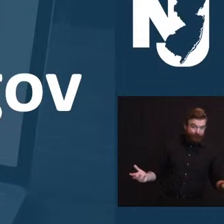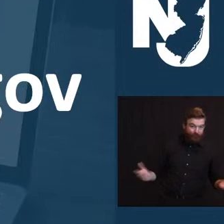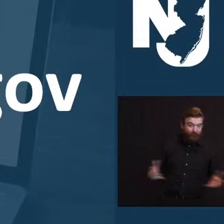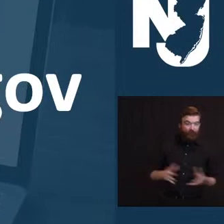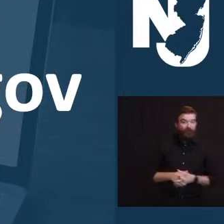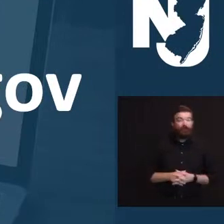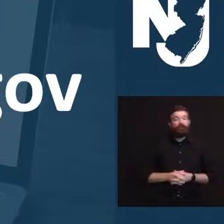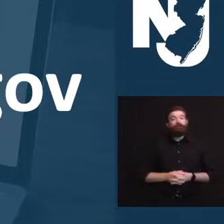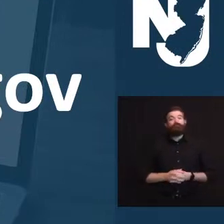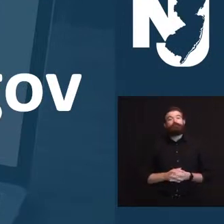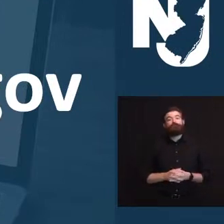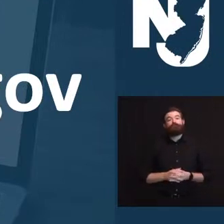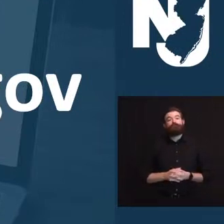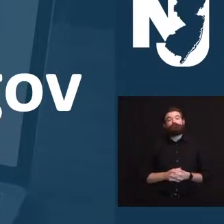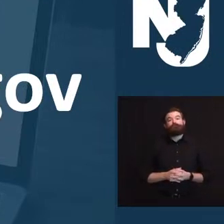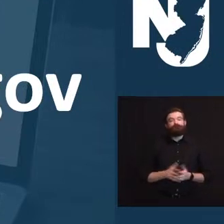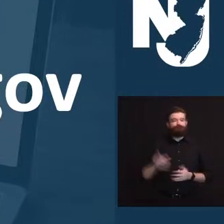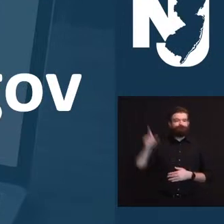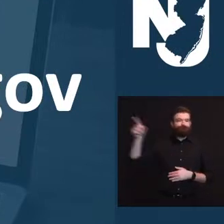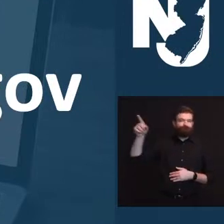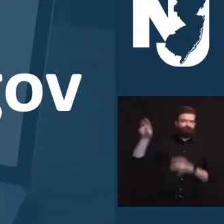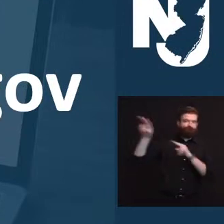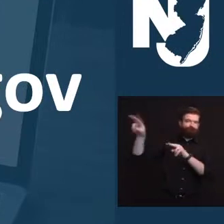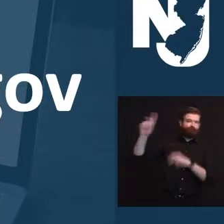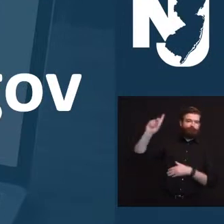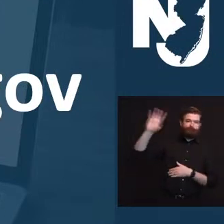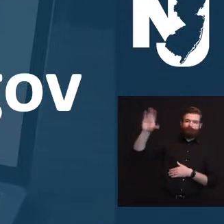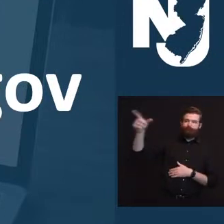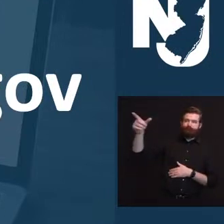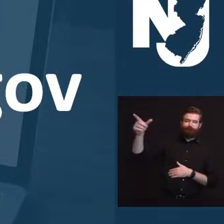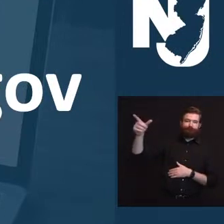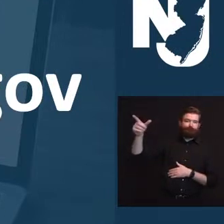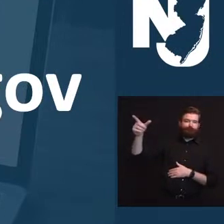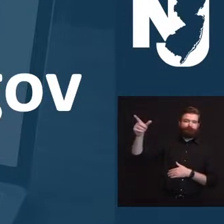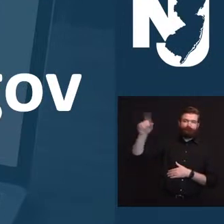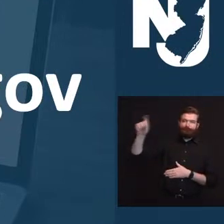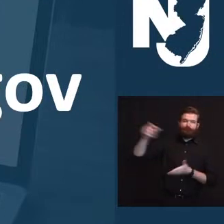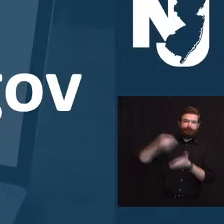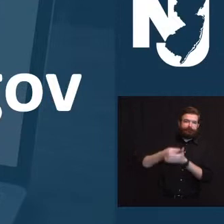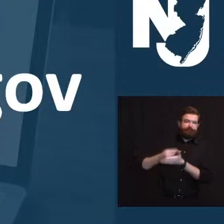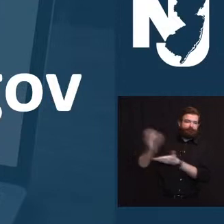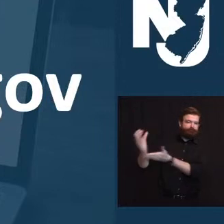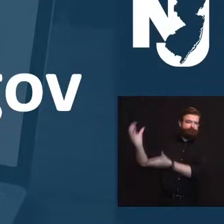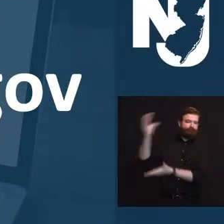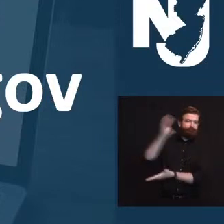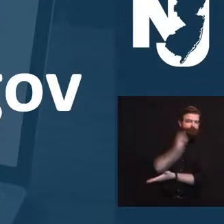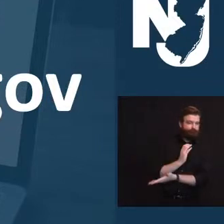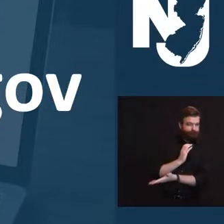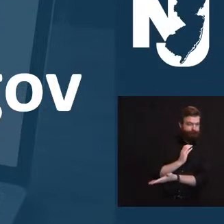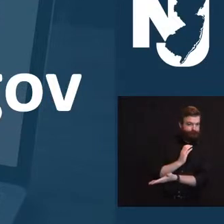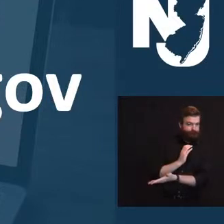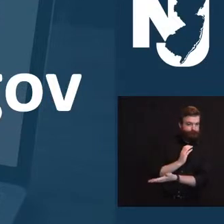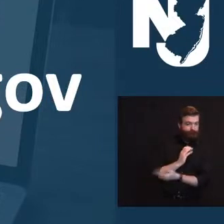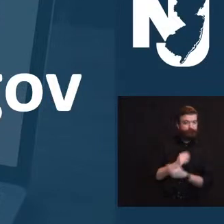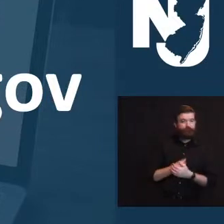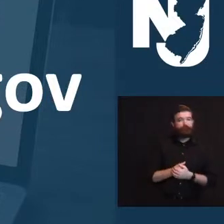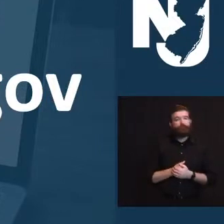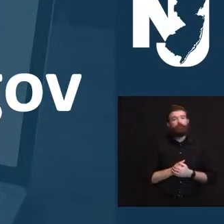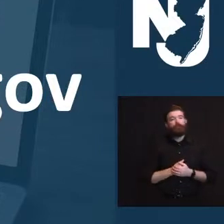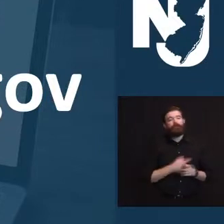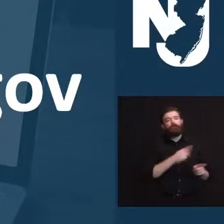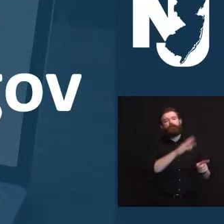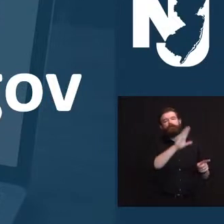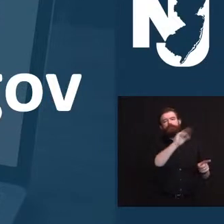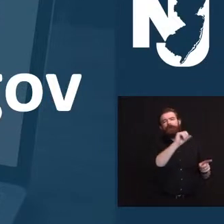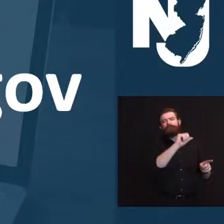Sarangelo and his team are currently waiting for necessary guidance from the U.S. of Labor. Claimants will be